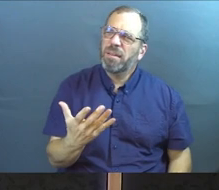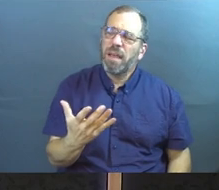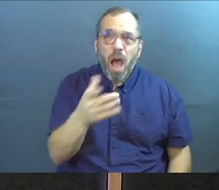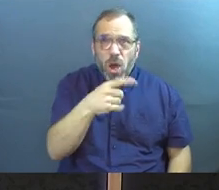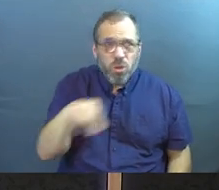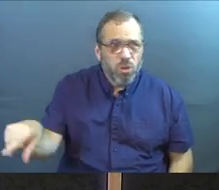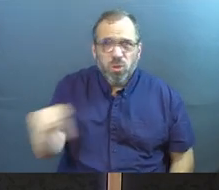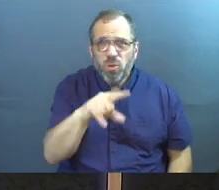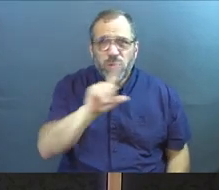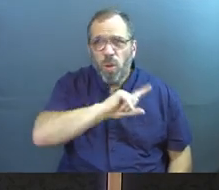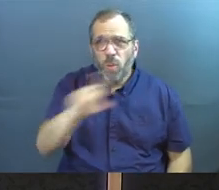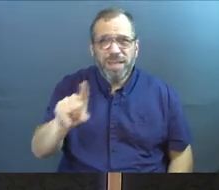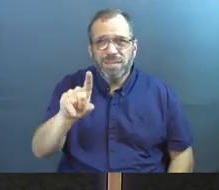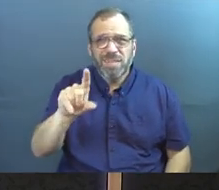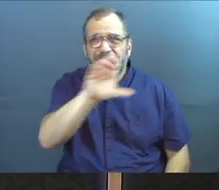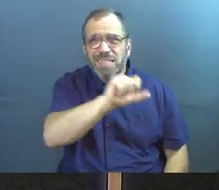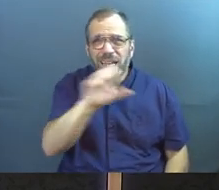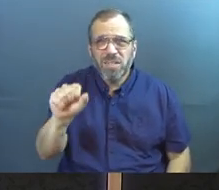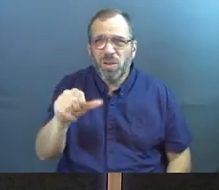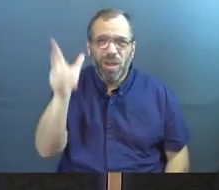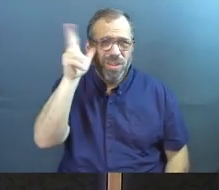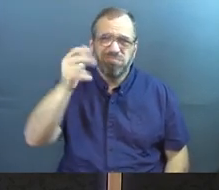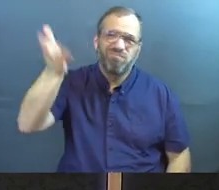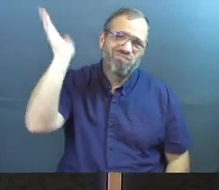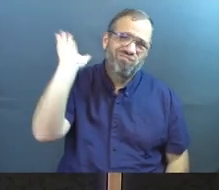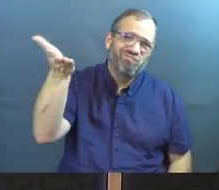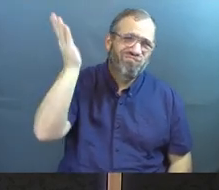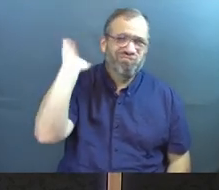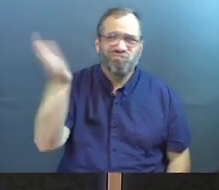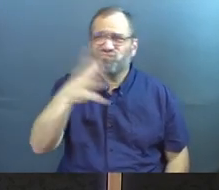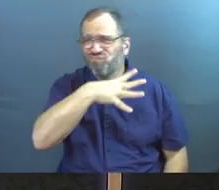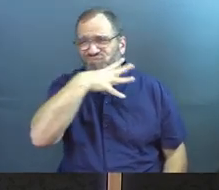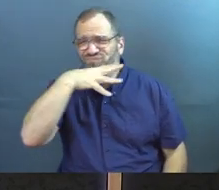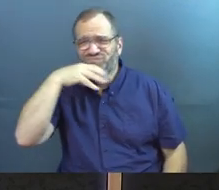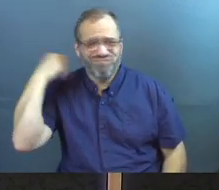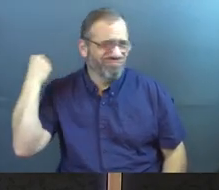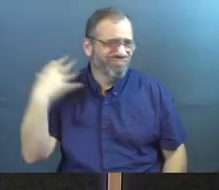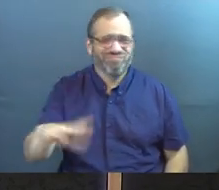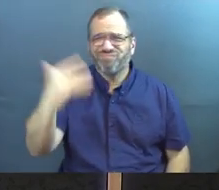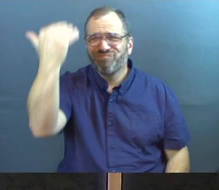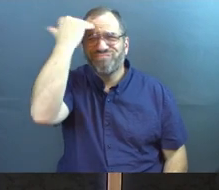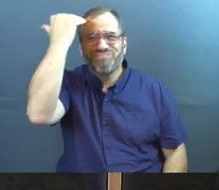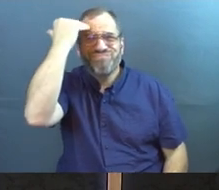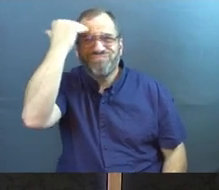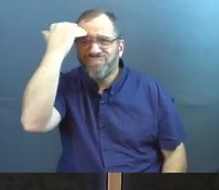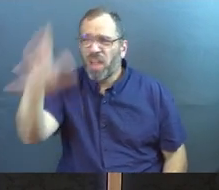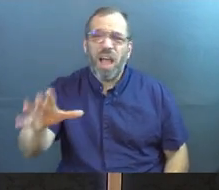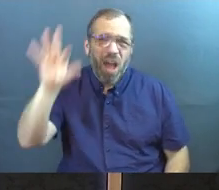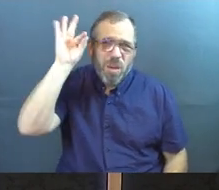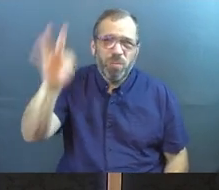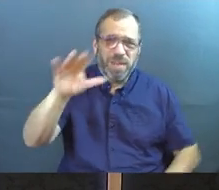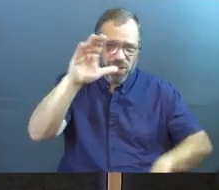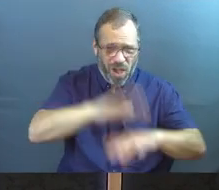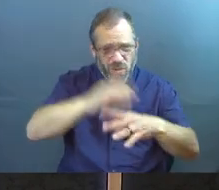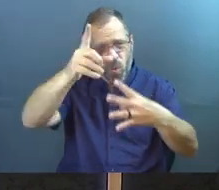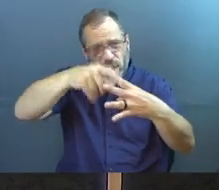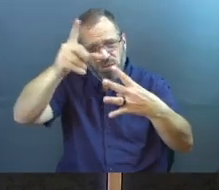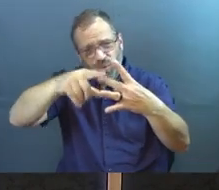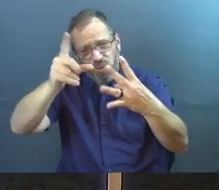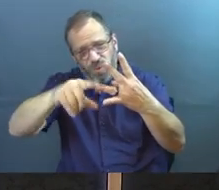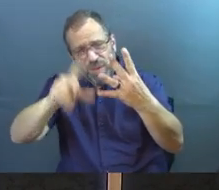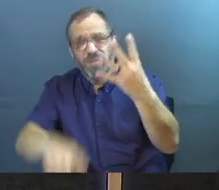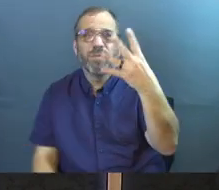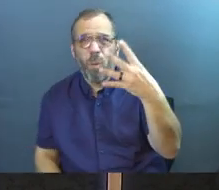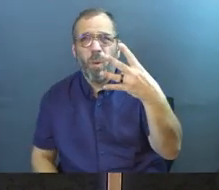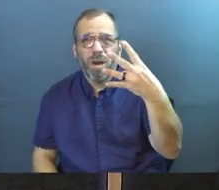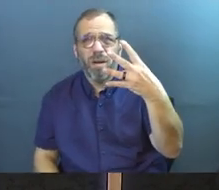many of you have gone to Sunday School. You've heard this sermon on this passage given multiple times, so you know that we're going to preach on these different seeds